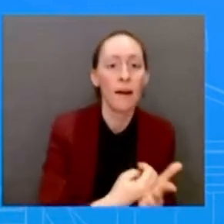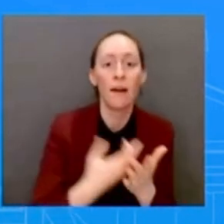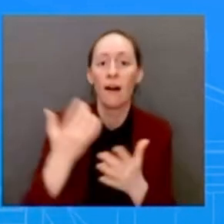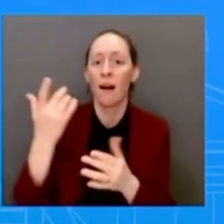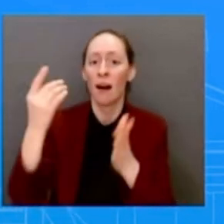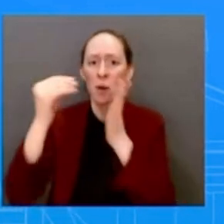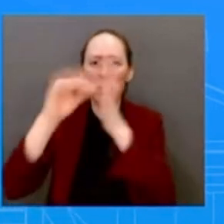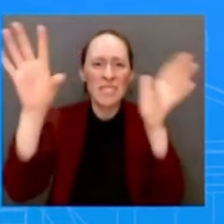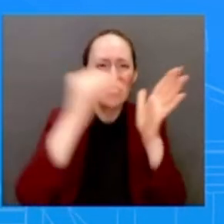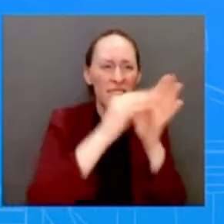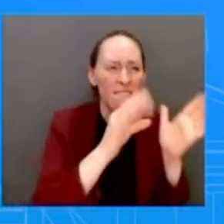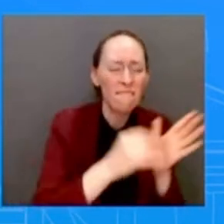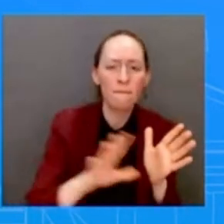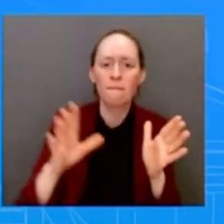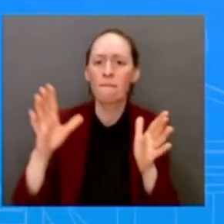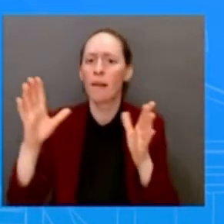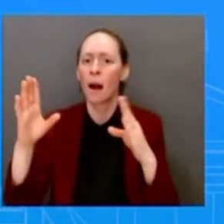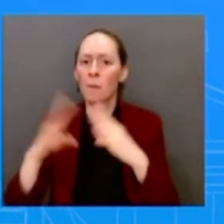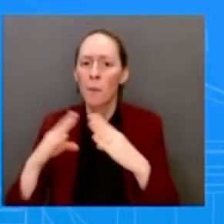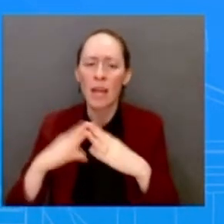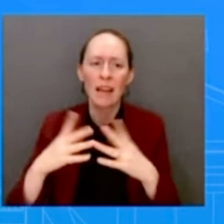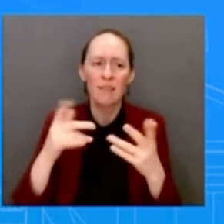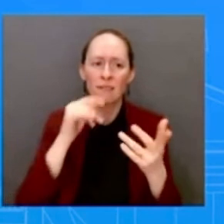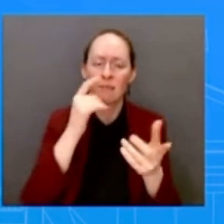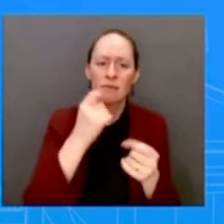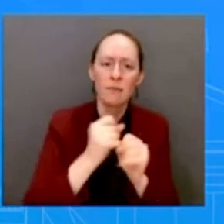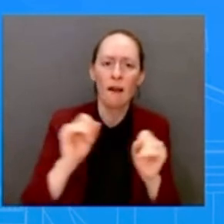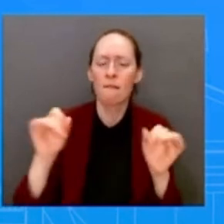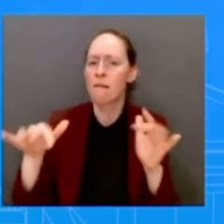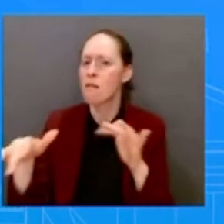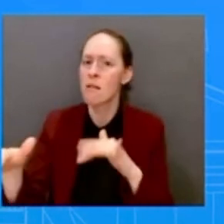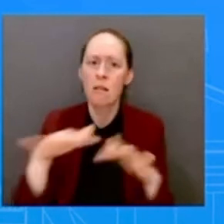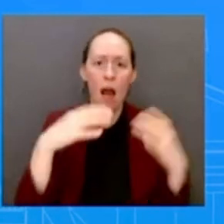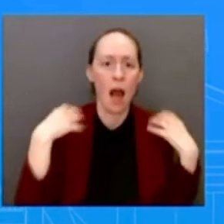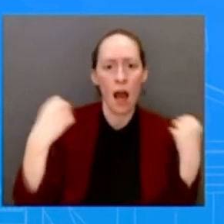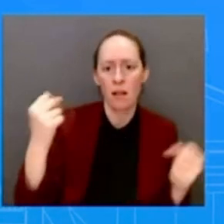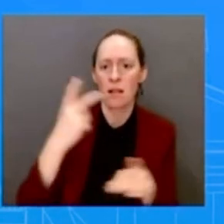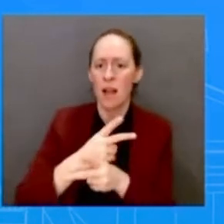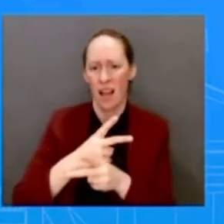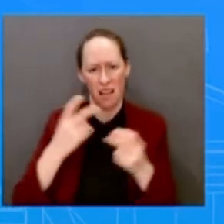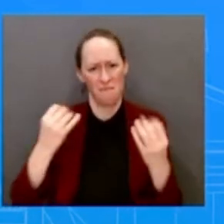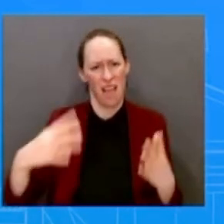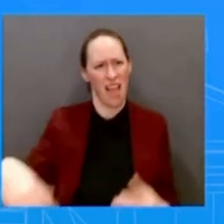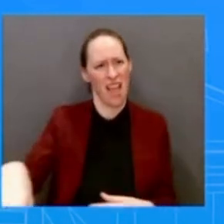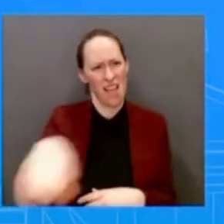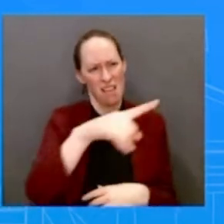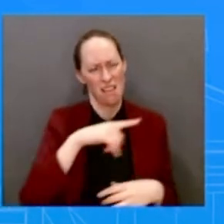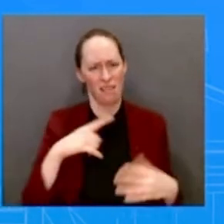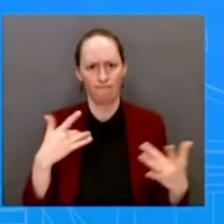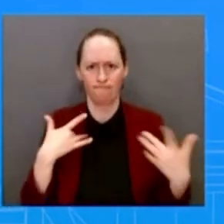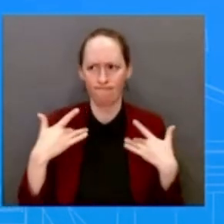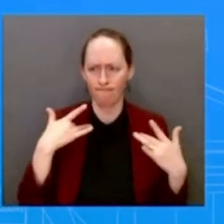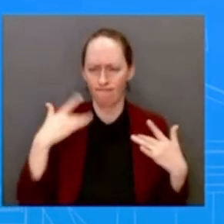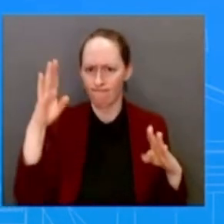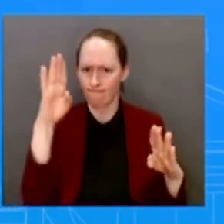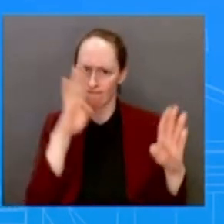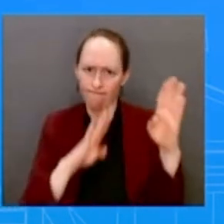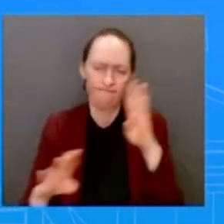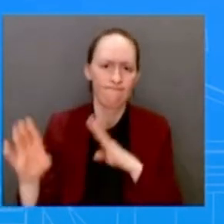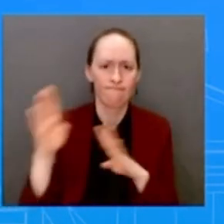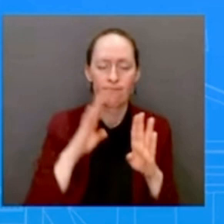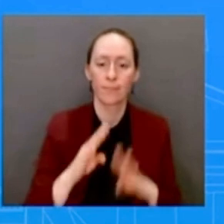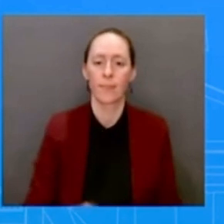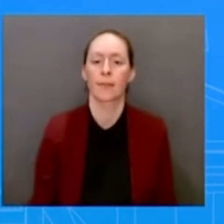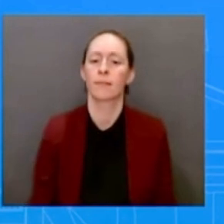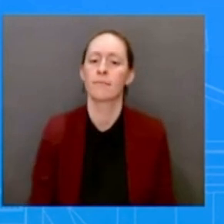and you all know that's what the American people care about. That's what, even when they went to vote in November, those were the issues that mattered the most